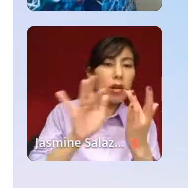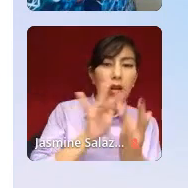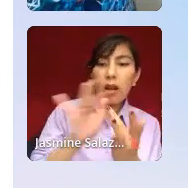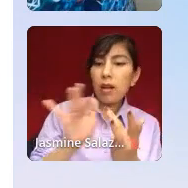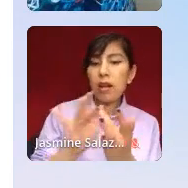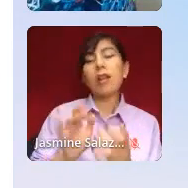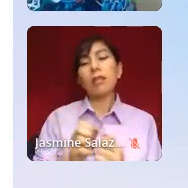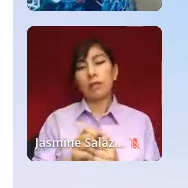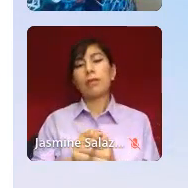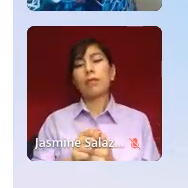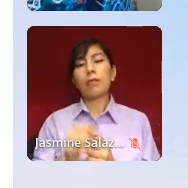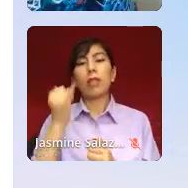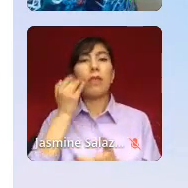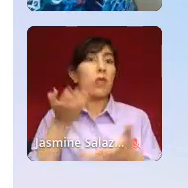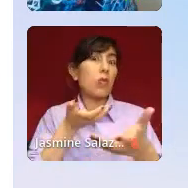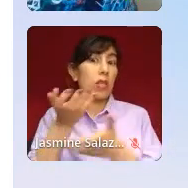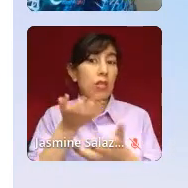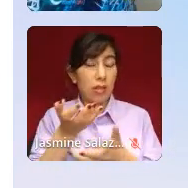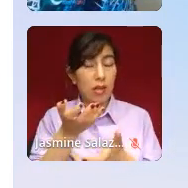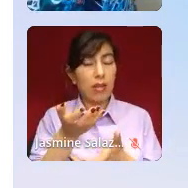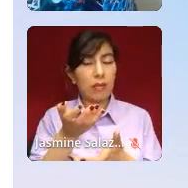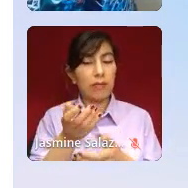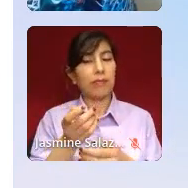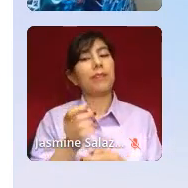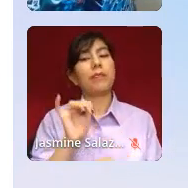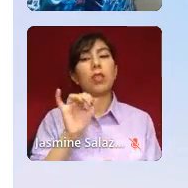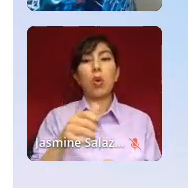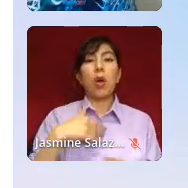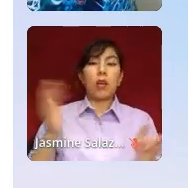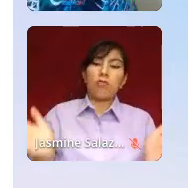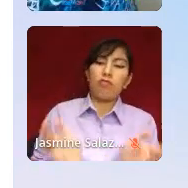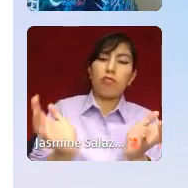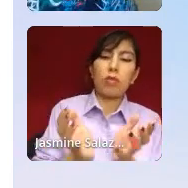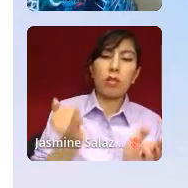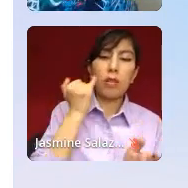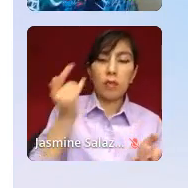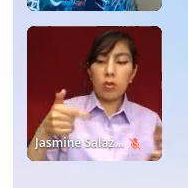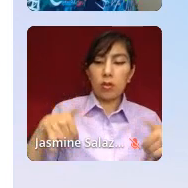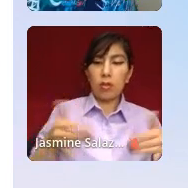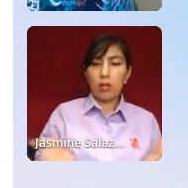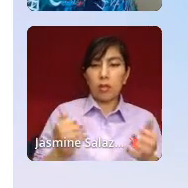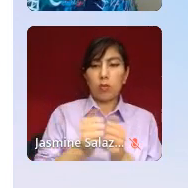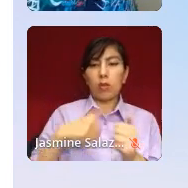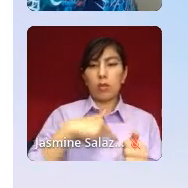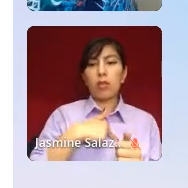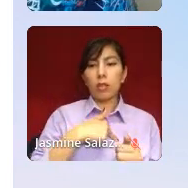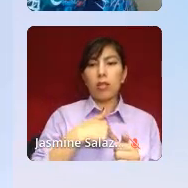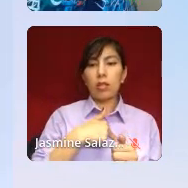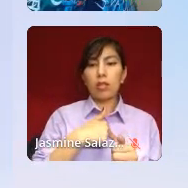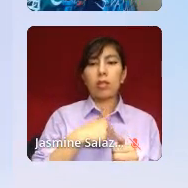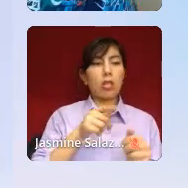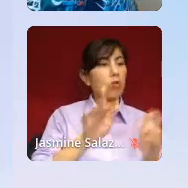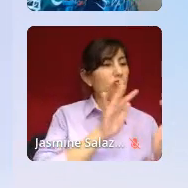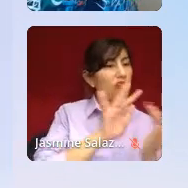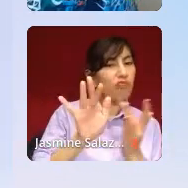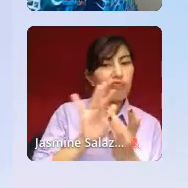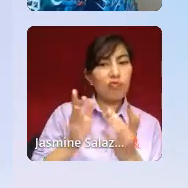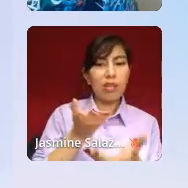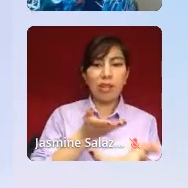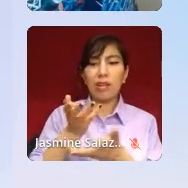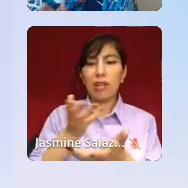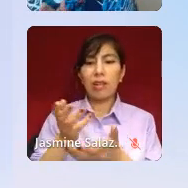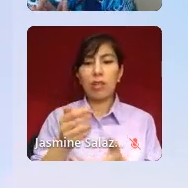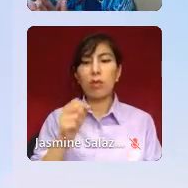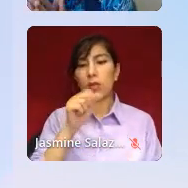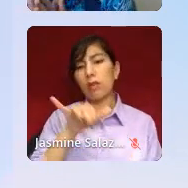if you engage. So I encourage you to please, as you're here with us today, engage with the network and with other attendees.